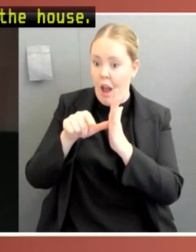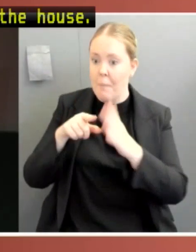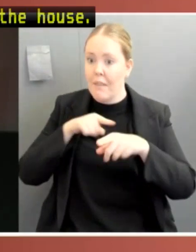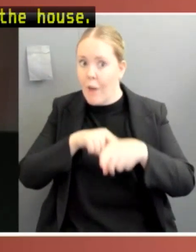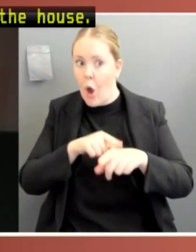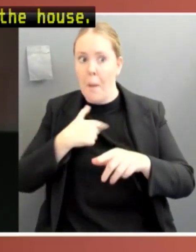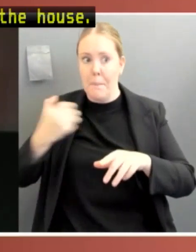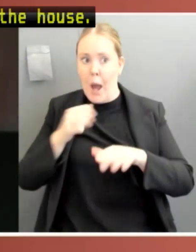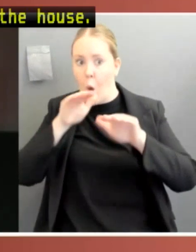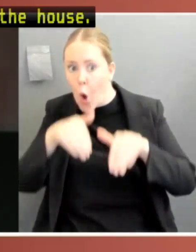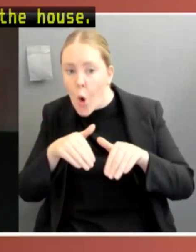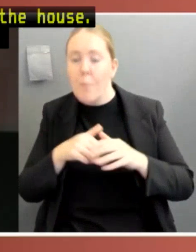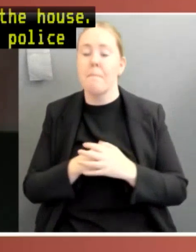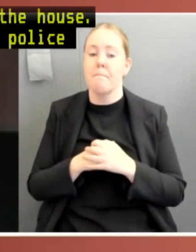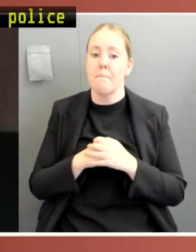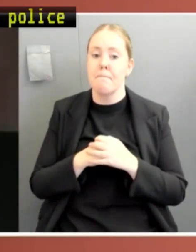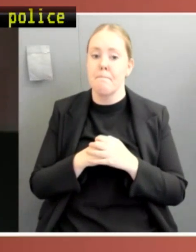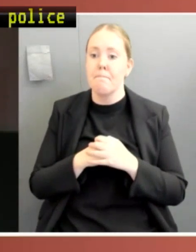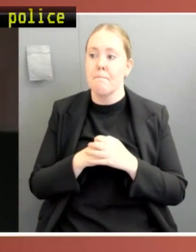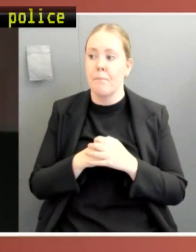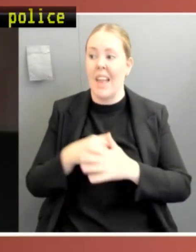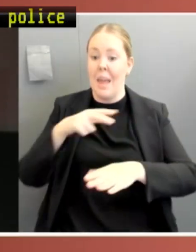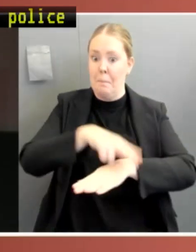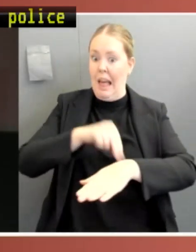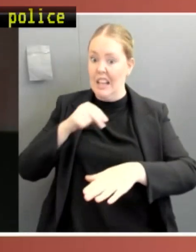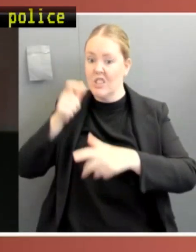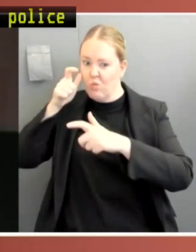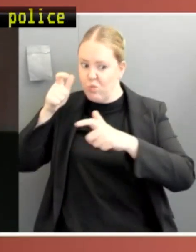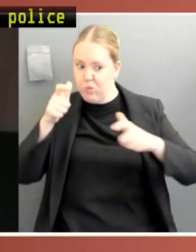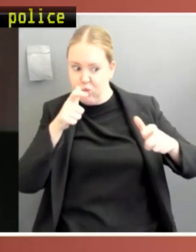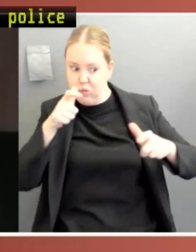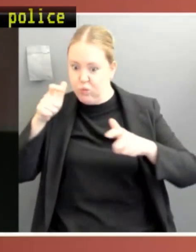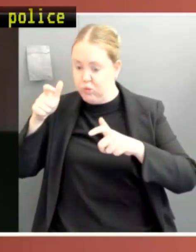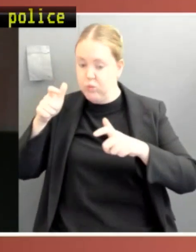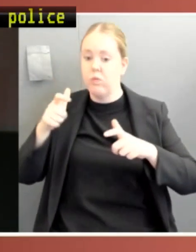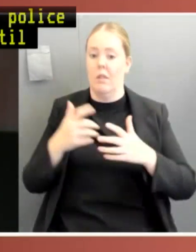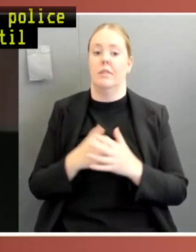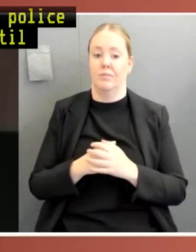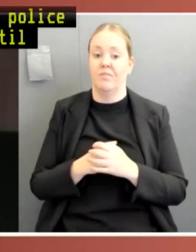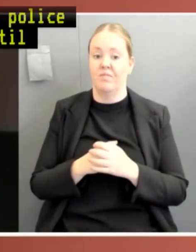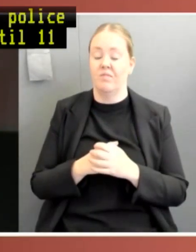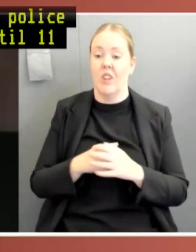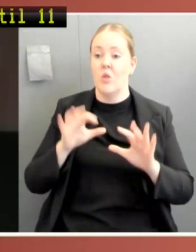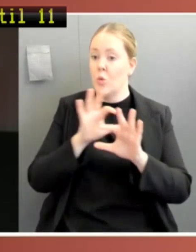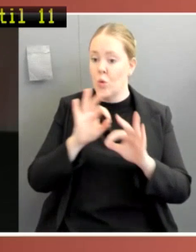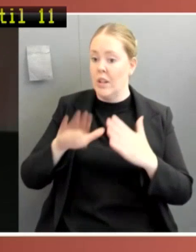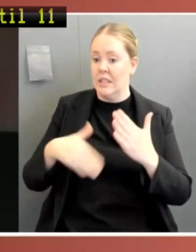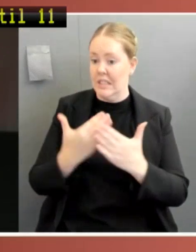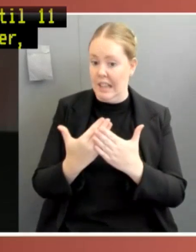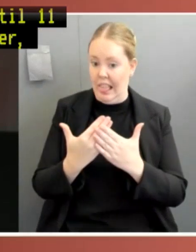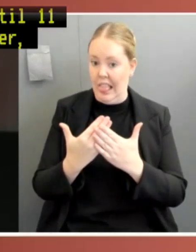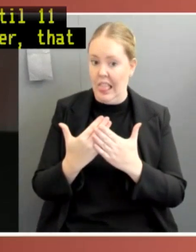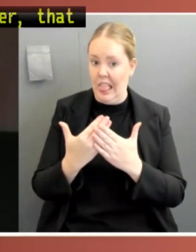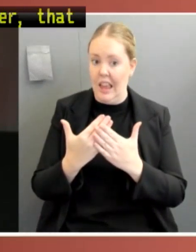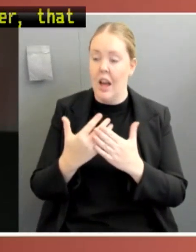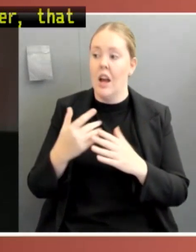It was not until 11 October 2021, 107 days later, that the lockdown rules were eased for fully vaccinated people. The following day,